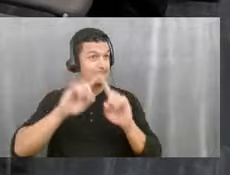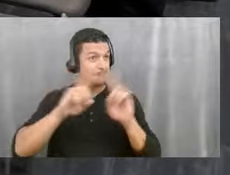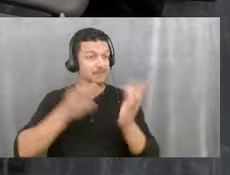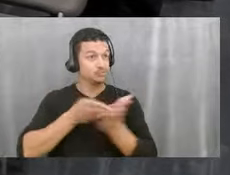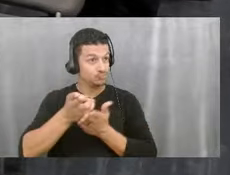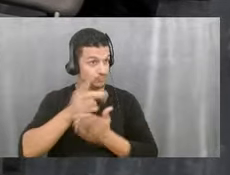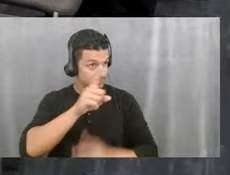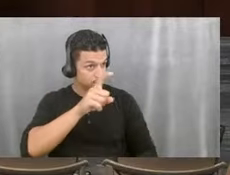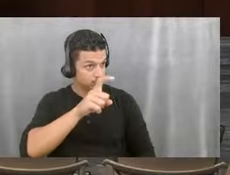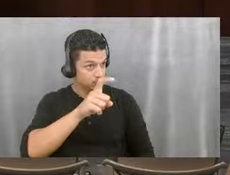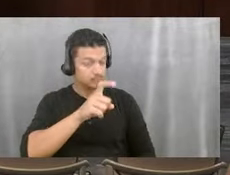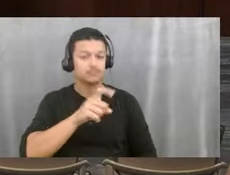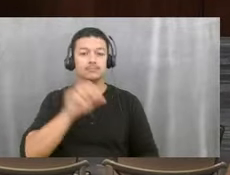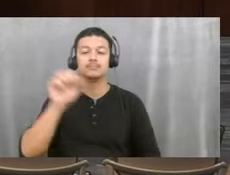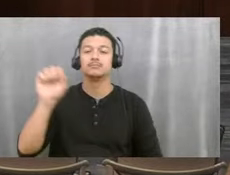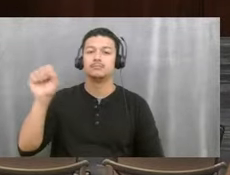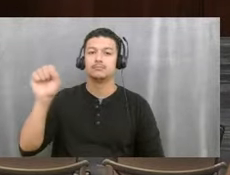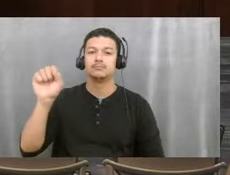Let have a seat.